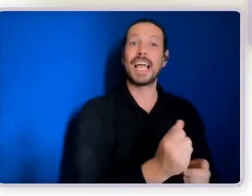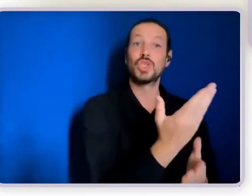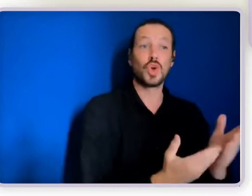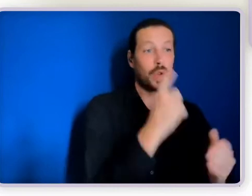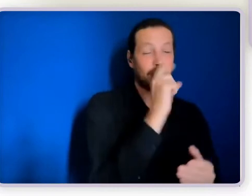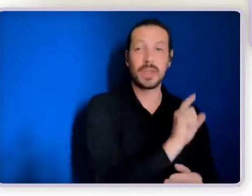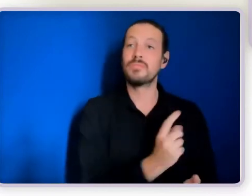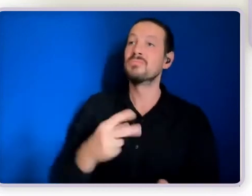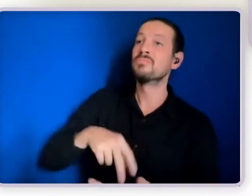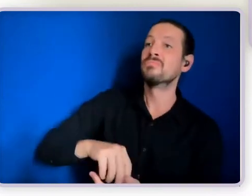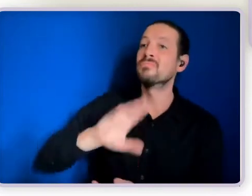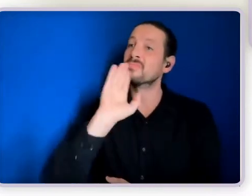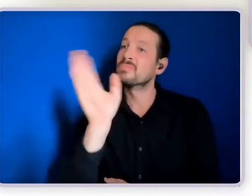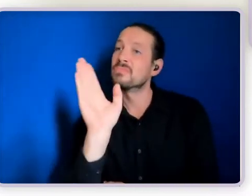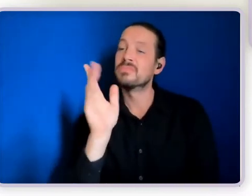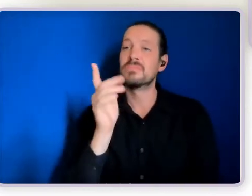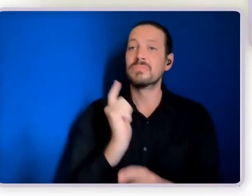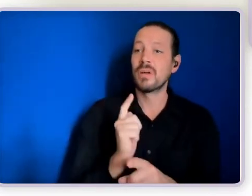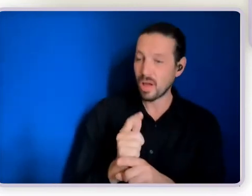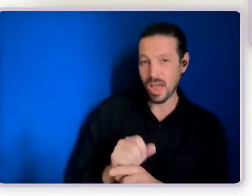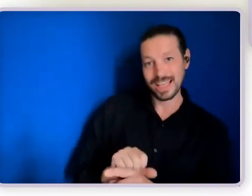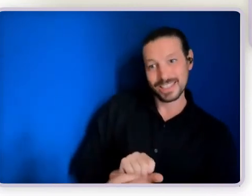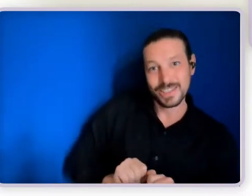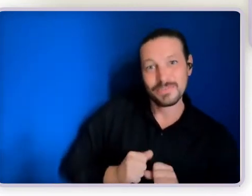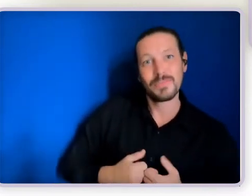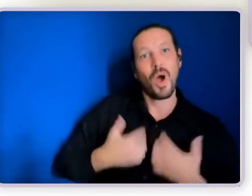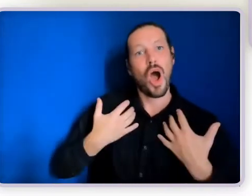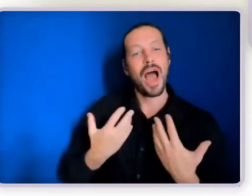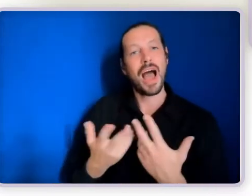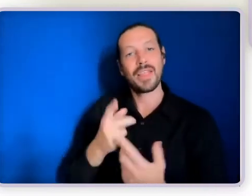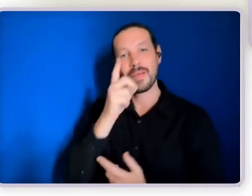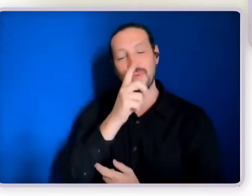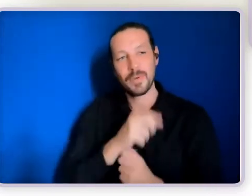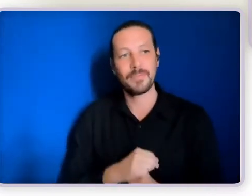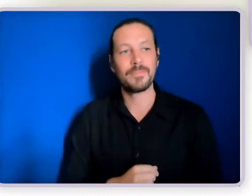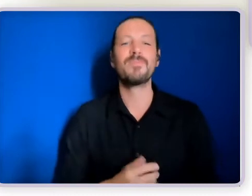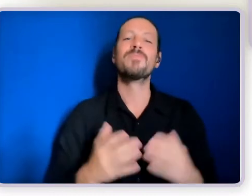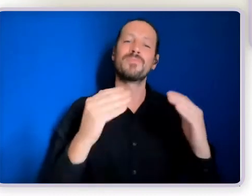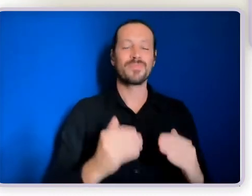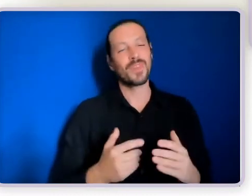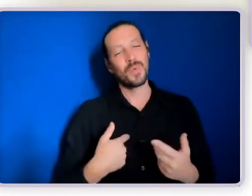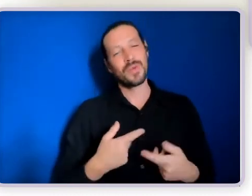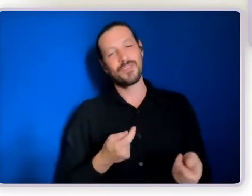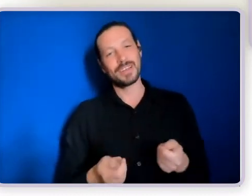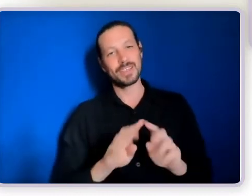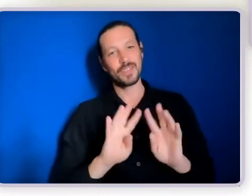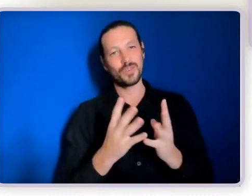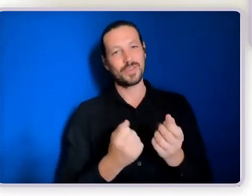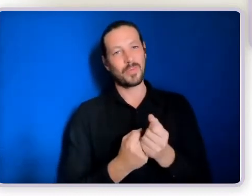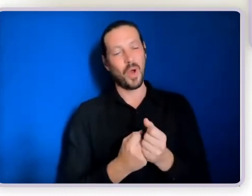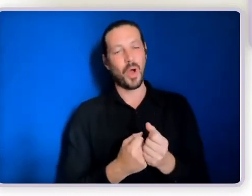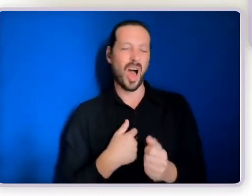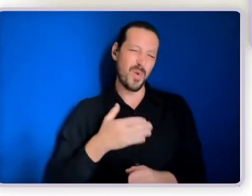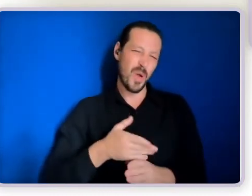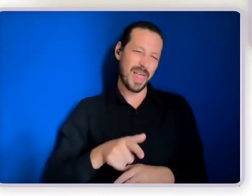trying to follow a similar path. And of course, we facilitate circles of support, which is also where I come in. And that project is